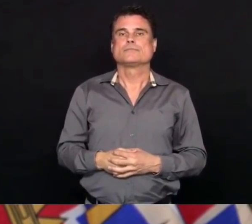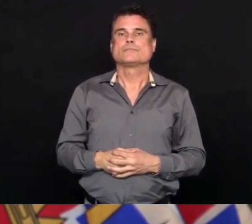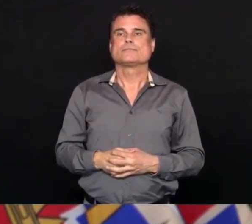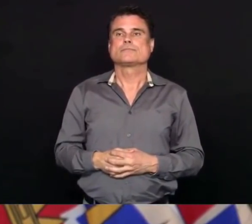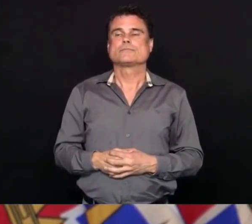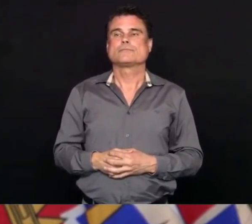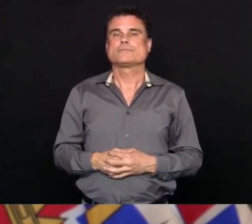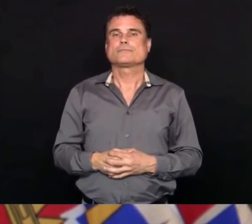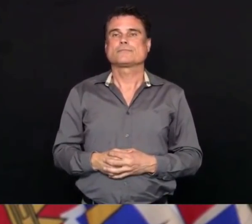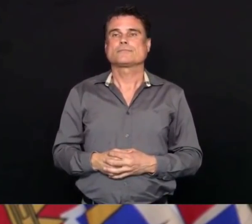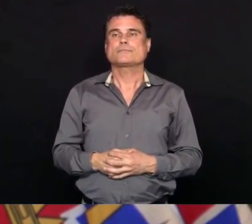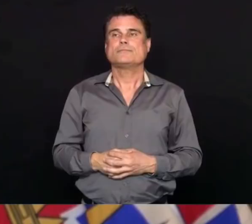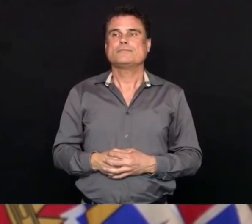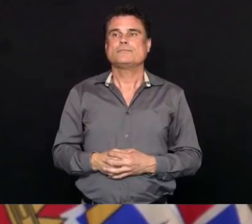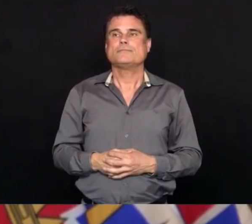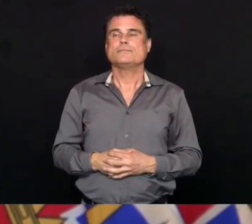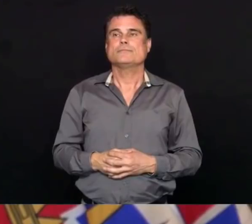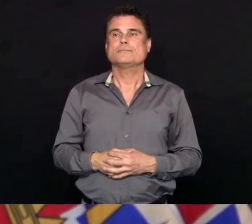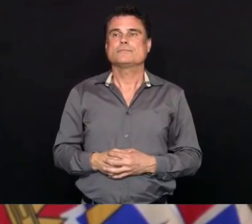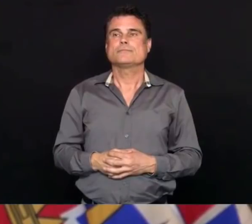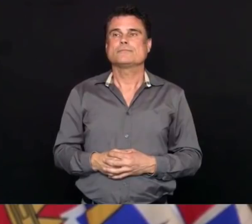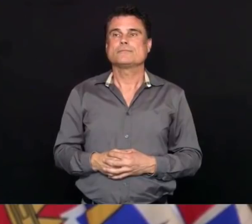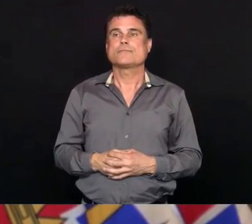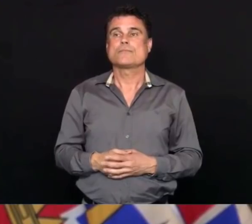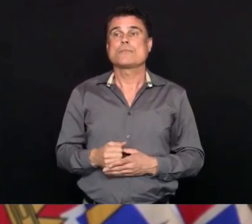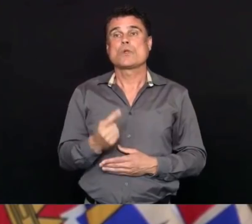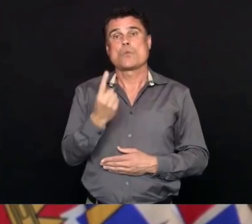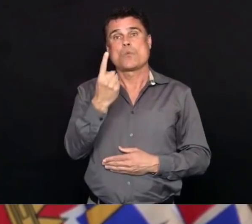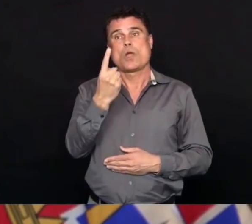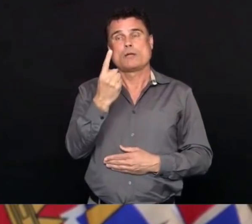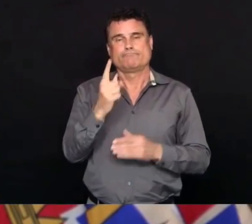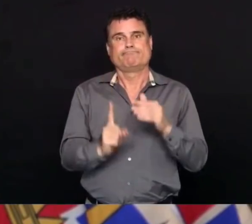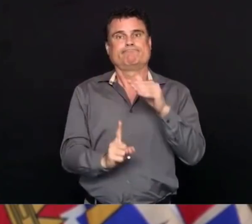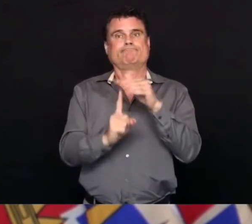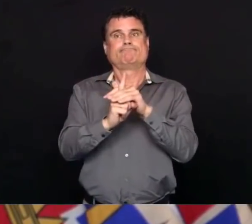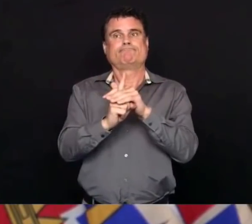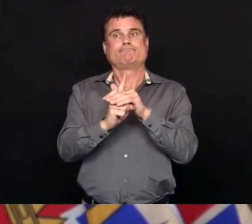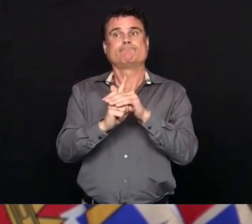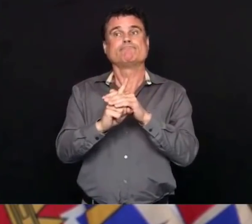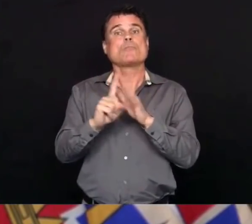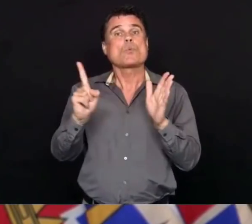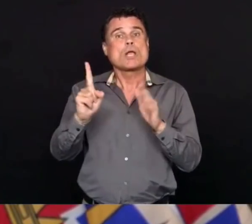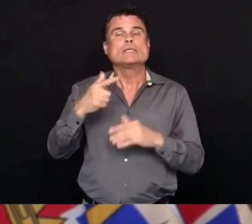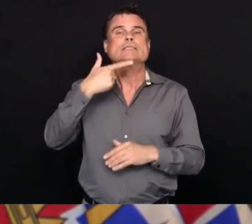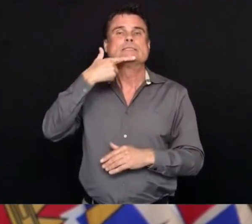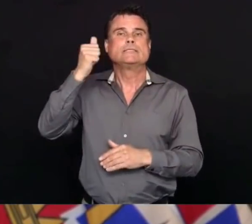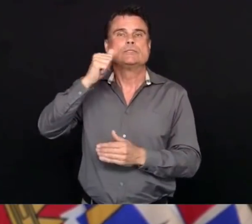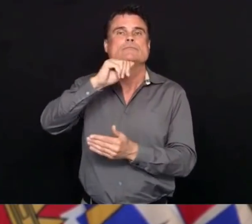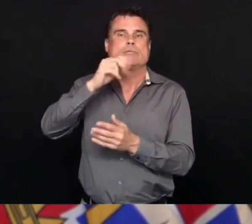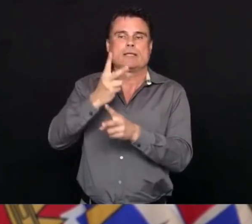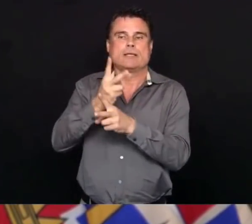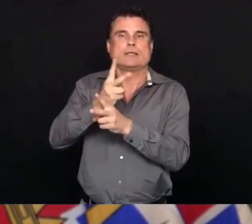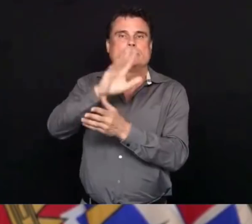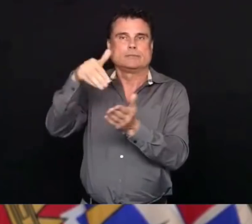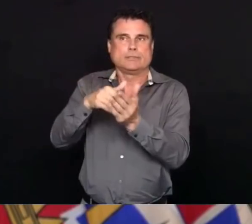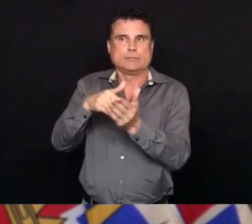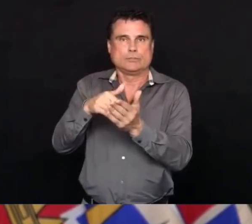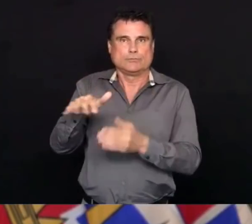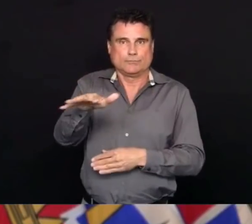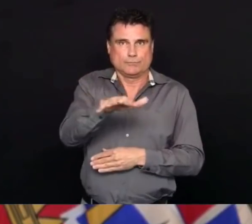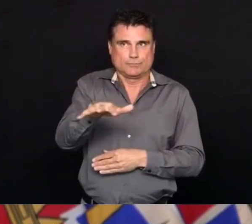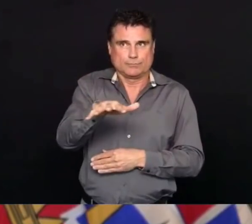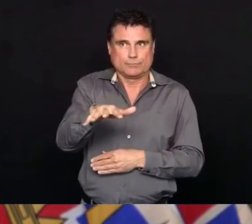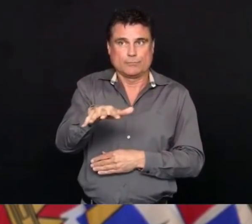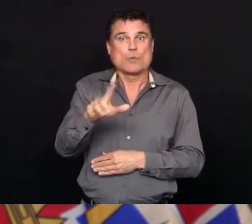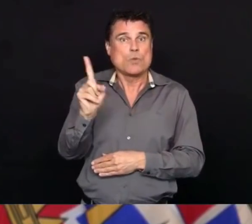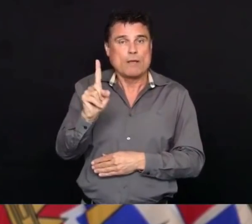additional long-term care facility outbreak reported in Vancouver Coastal Health in the South Granville Park